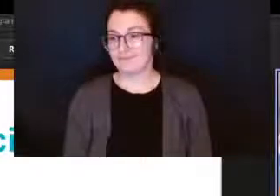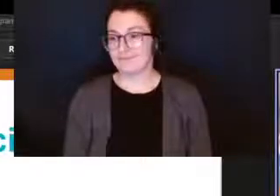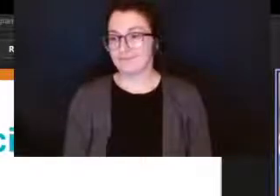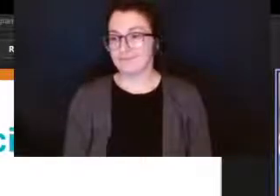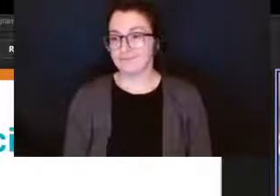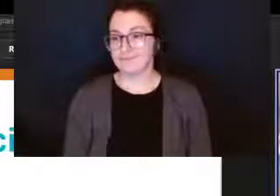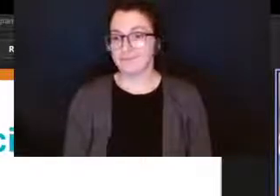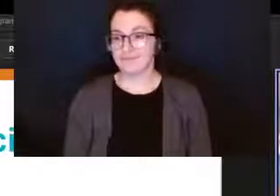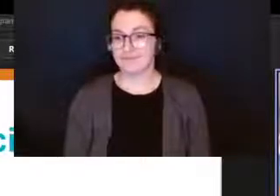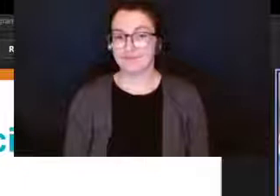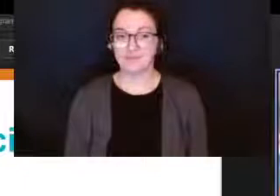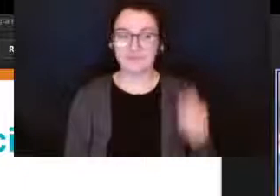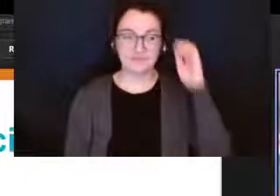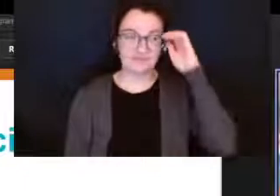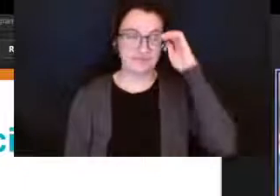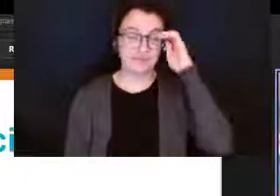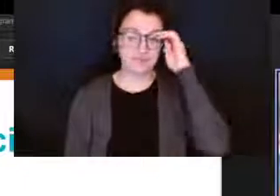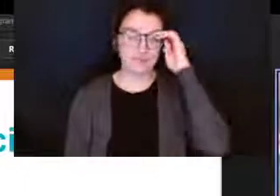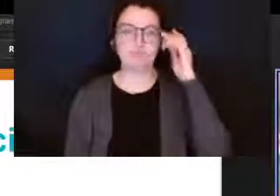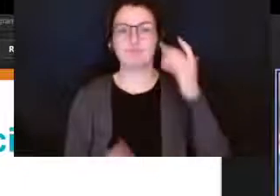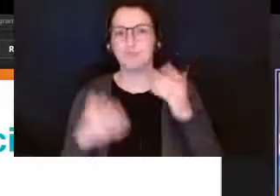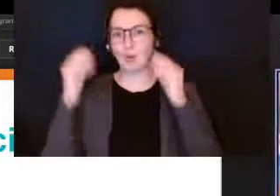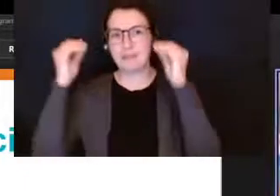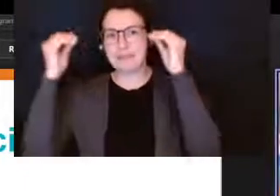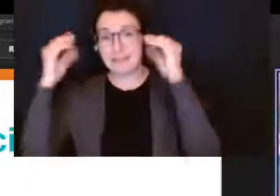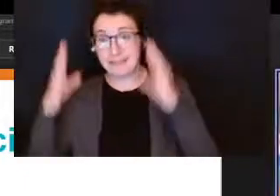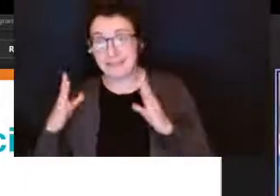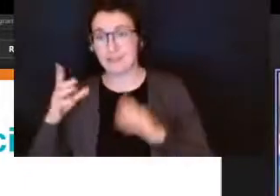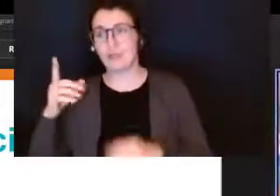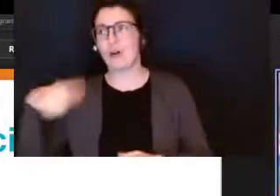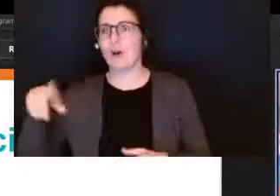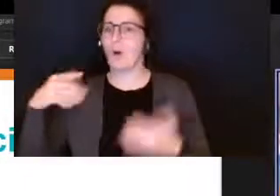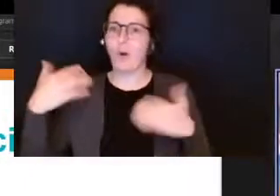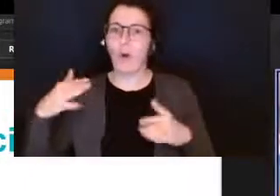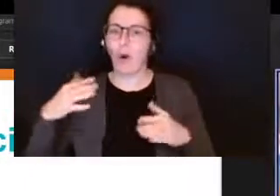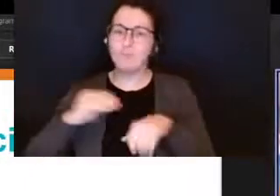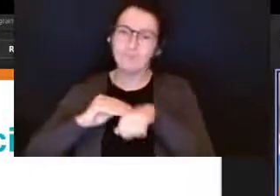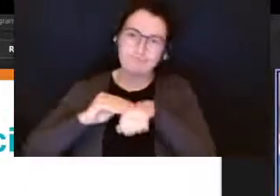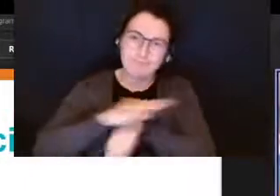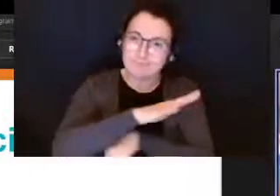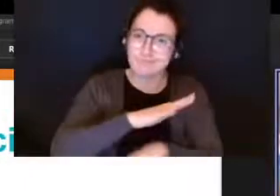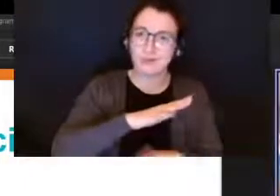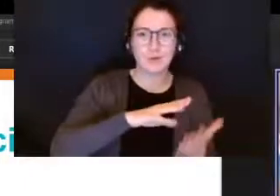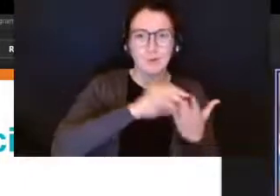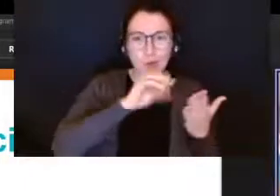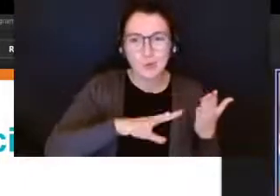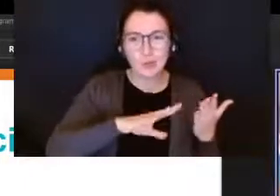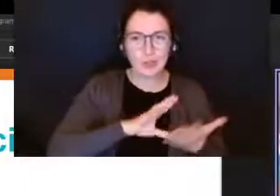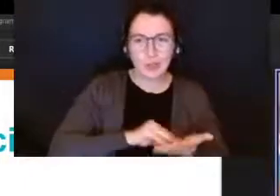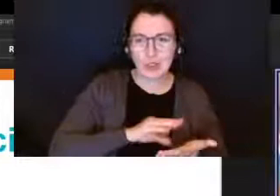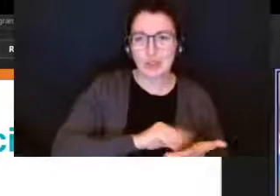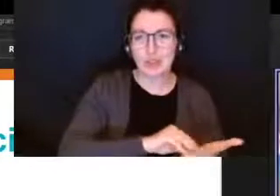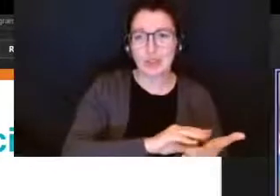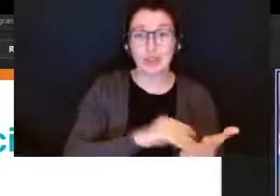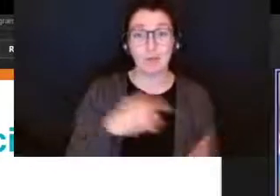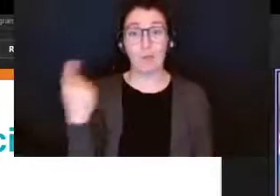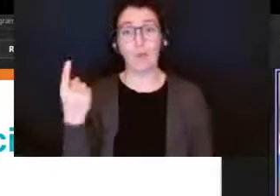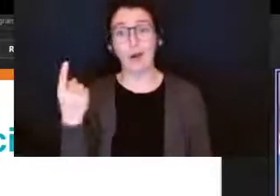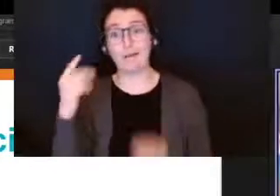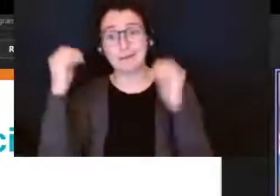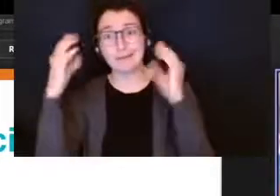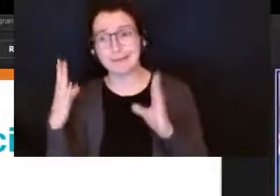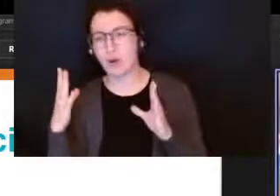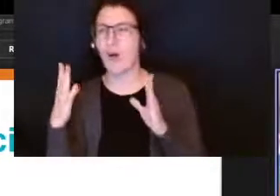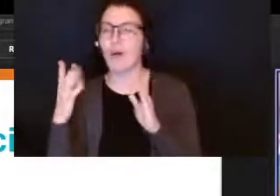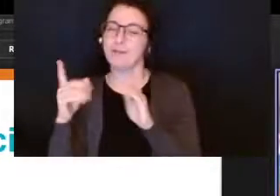so we know that teachers do have the greatest impact on student learning absolutely but they aren't alone it is a team that supports your child